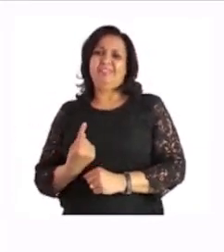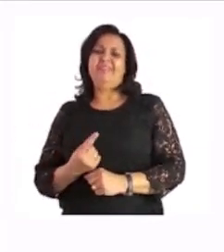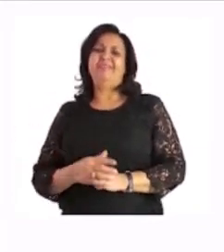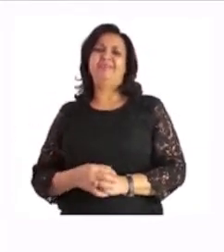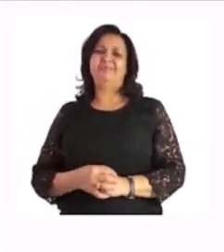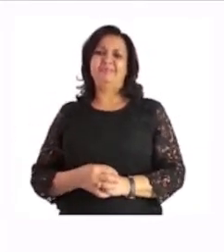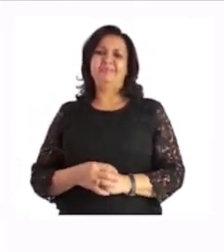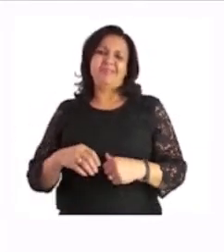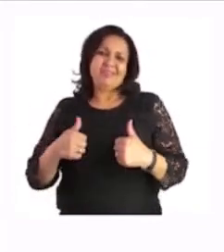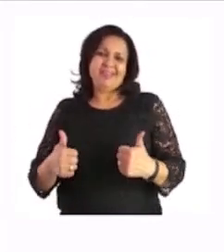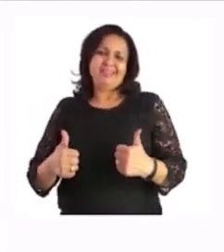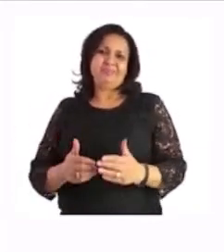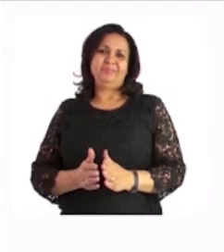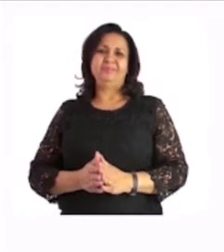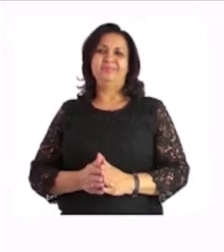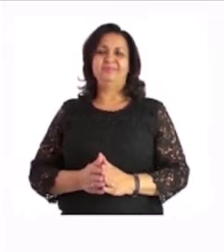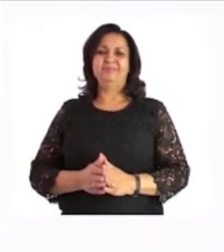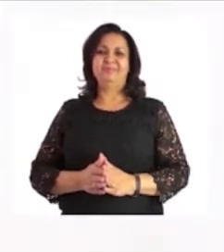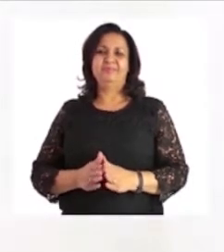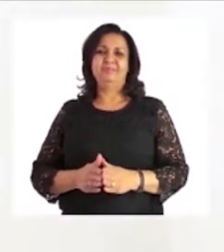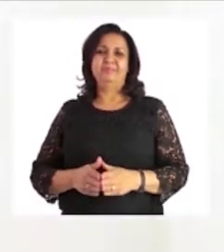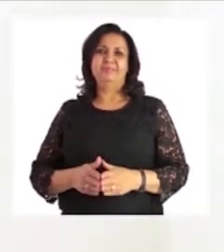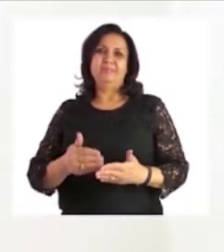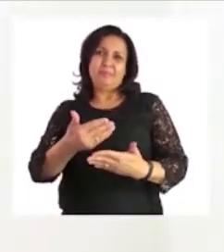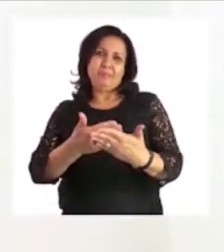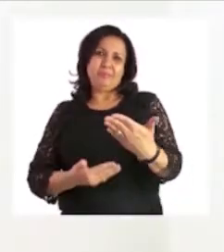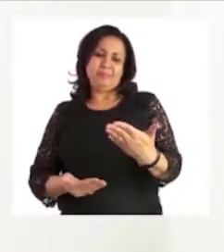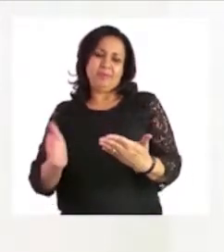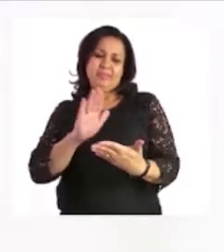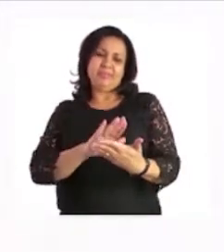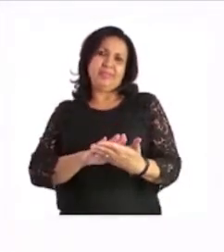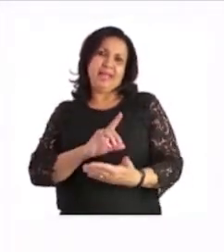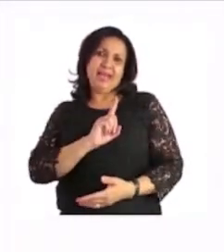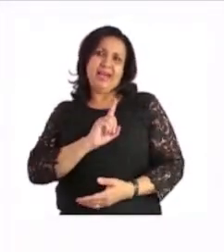done. Can we turn to page 11?